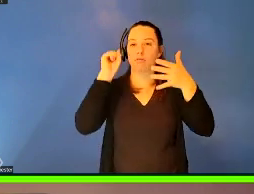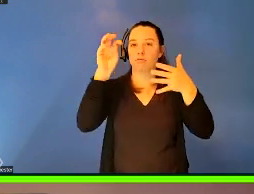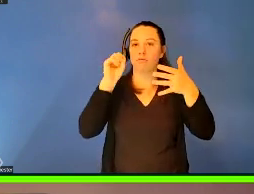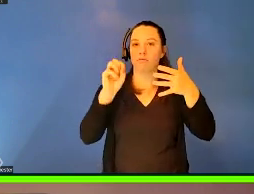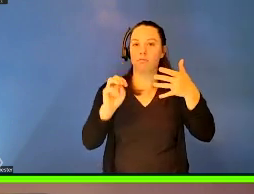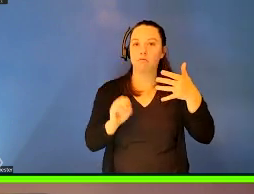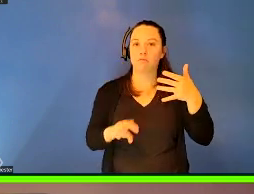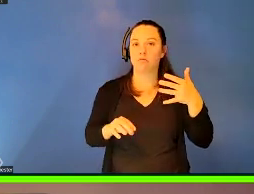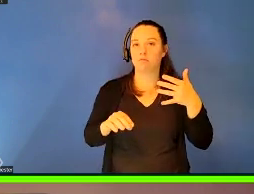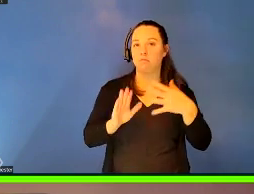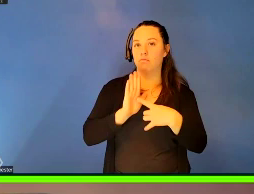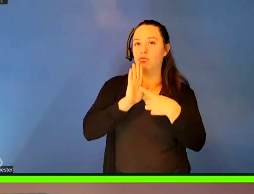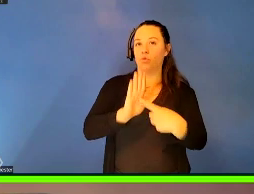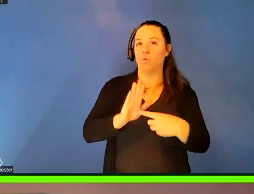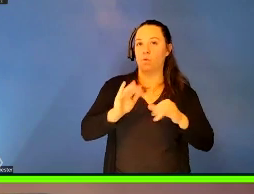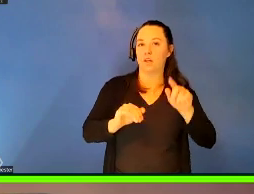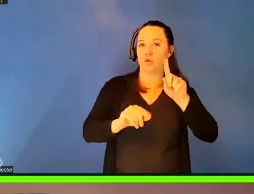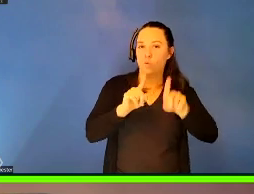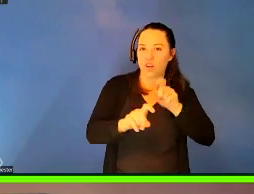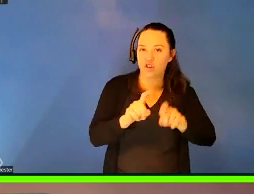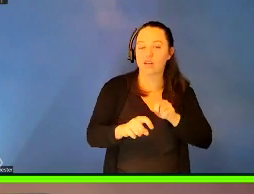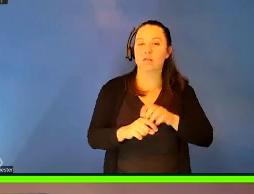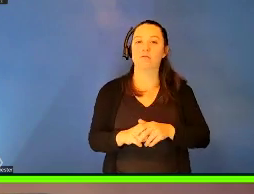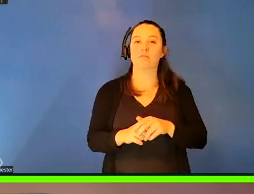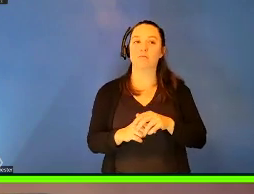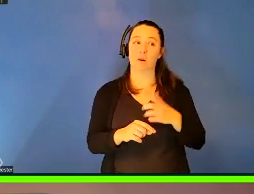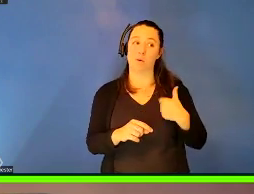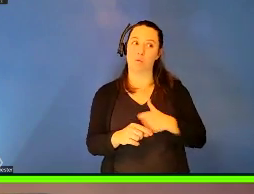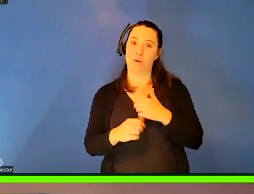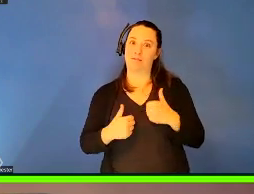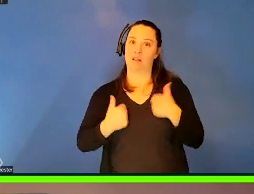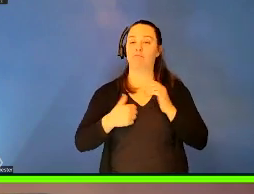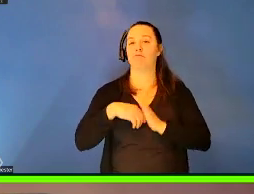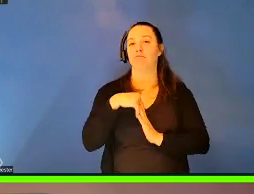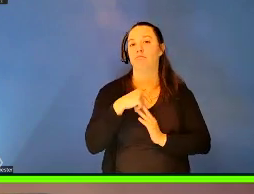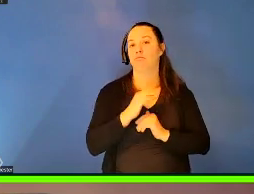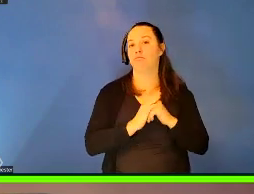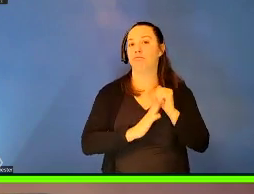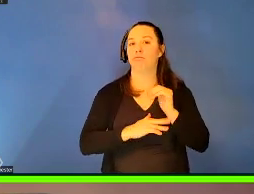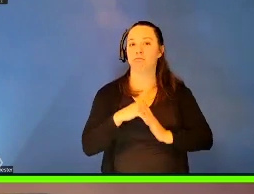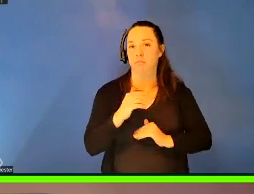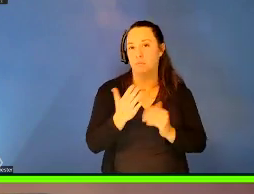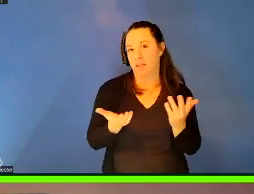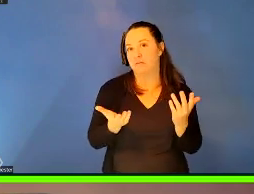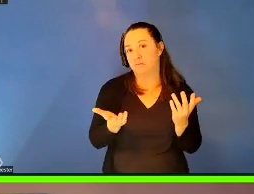And I think that this, this kind of, we, we have lived very comfortably with a vision of our, um,